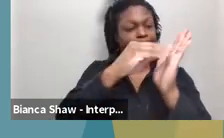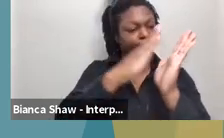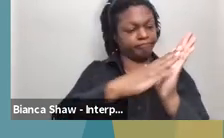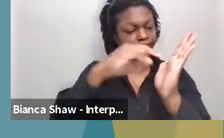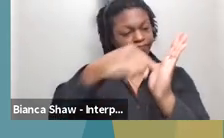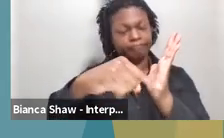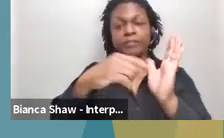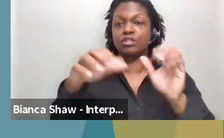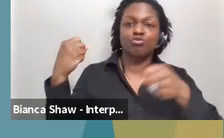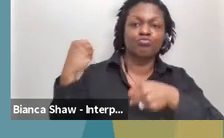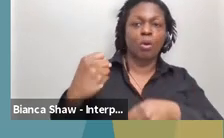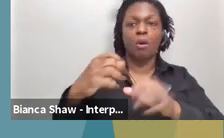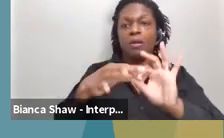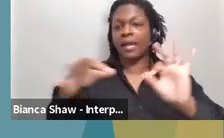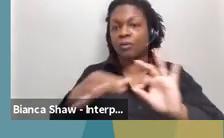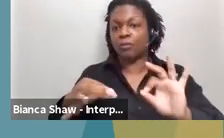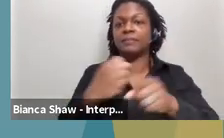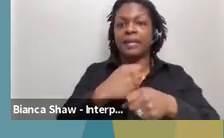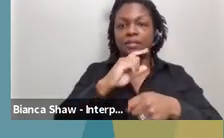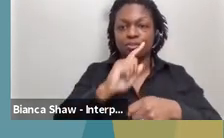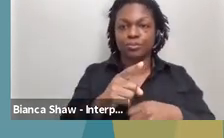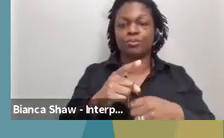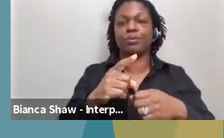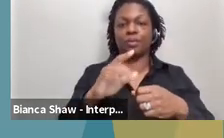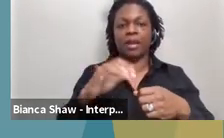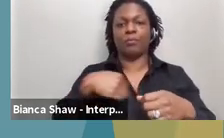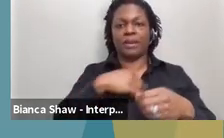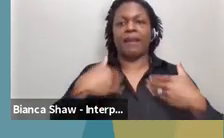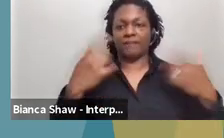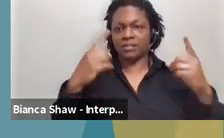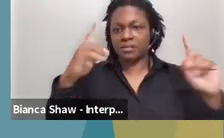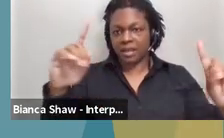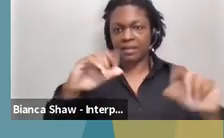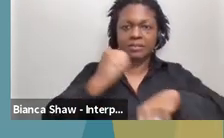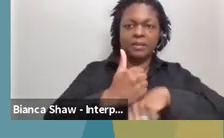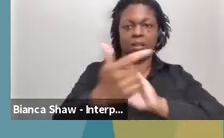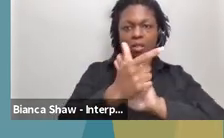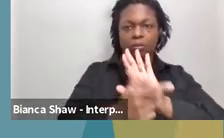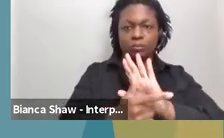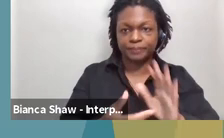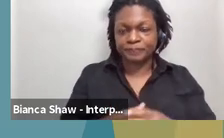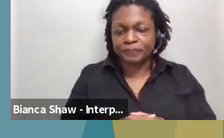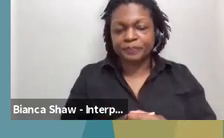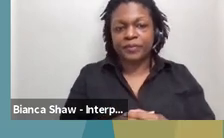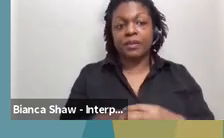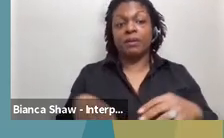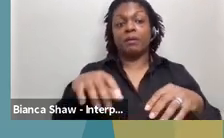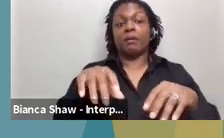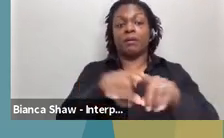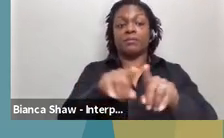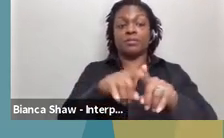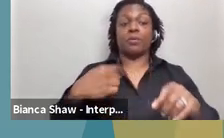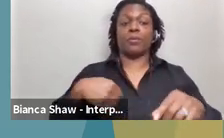ensure that they are successful. Uh, in addition, um, BFH and OPH's priorities include bringing Louisiana's newborn